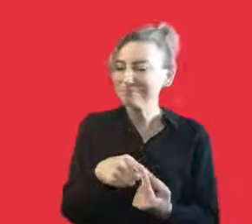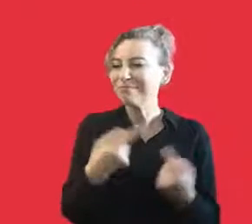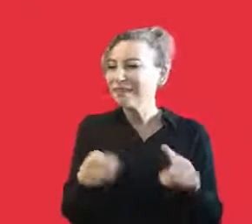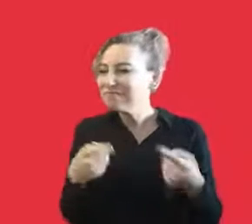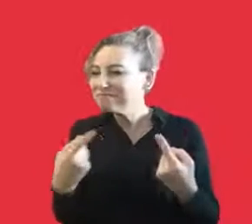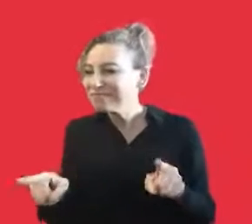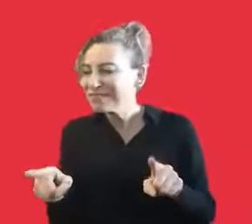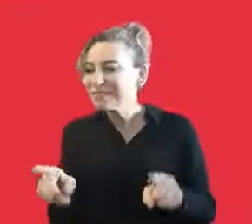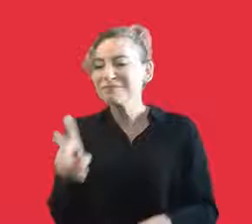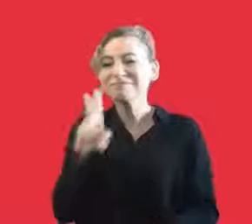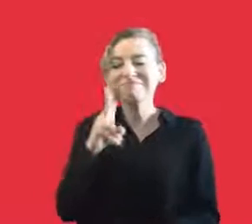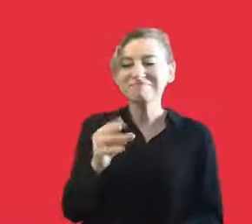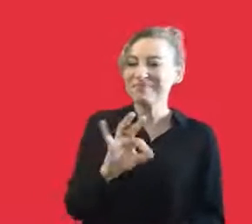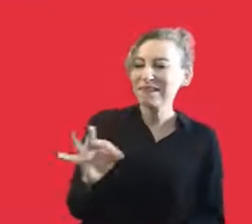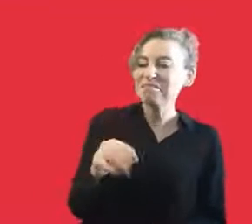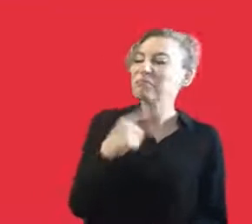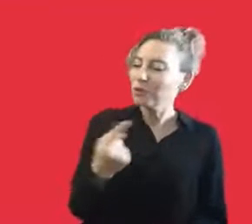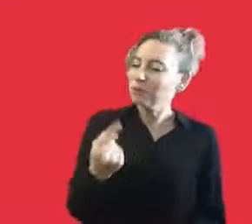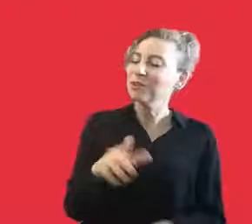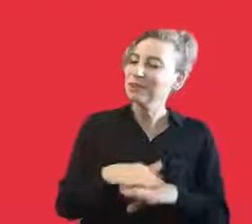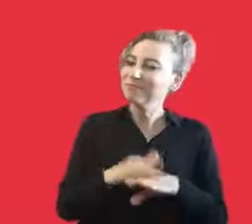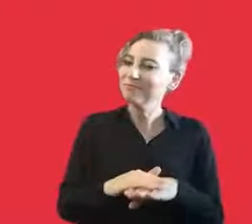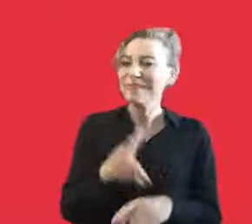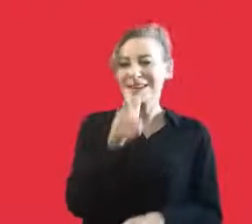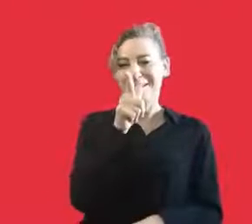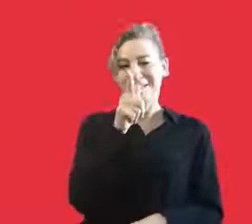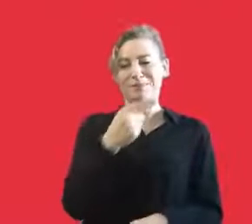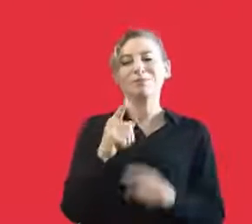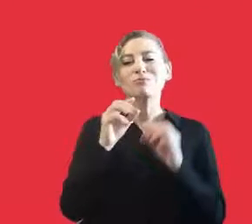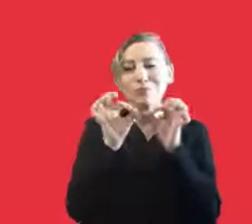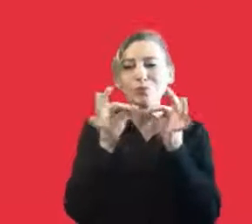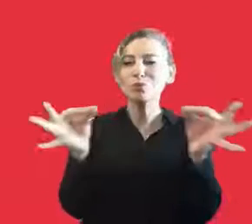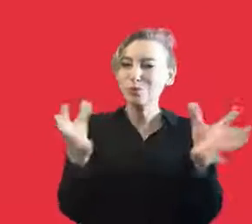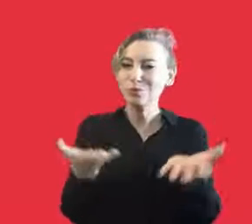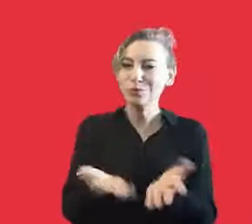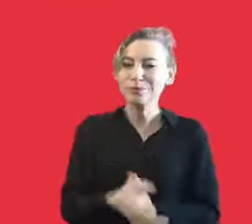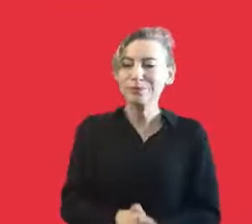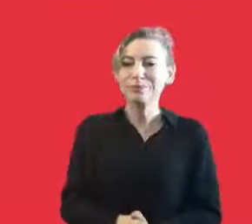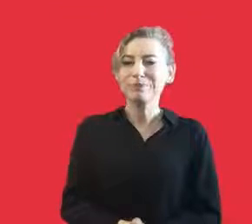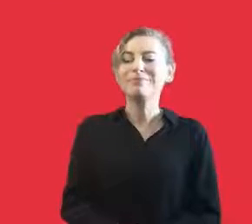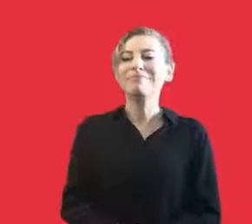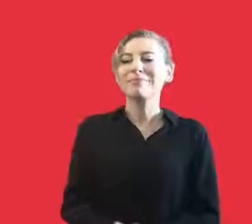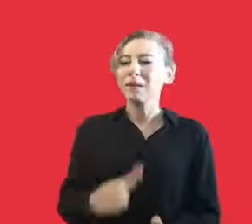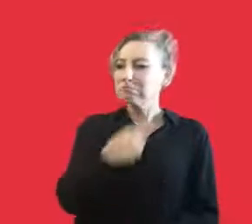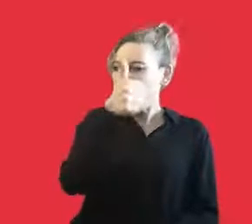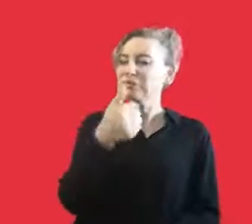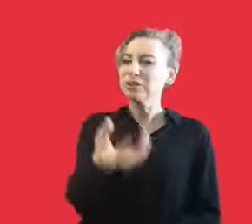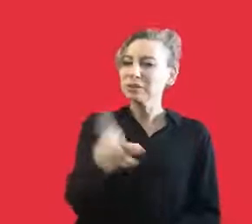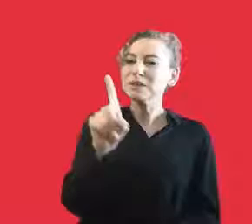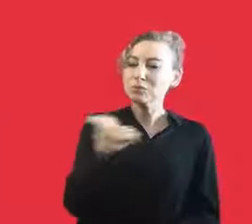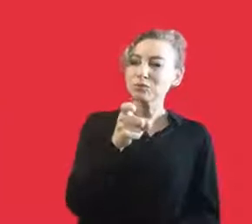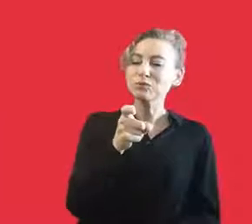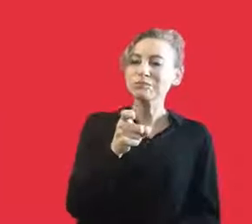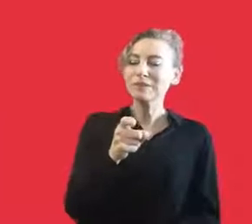we put a lot of effort and then we decided to do this. And we could raise our voice and we found a sponsor.